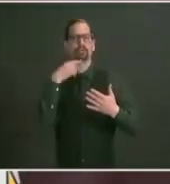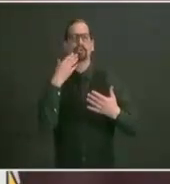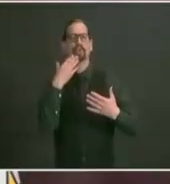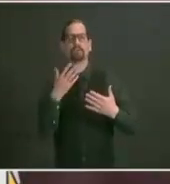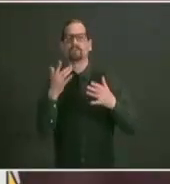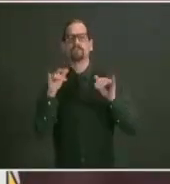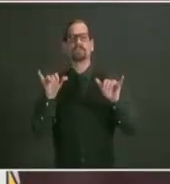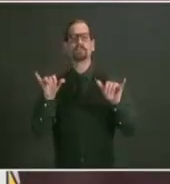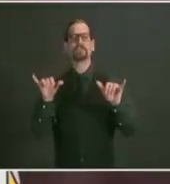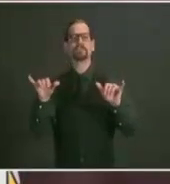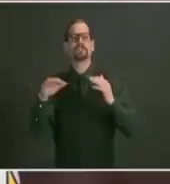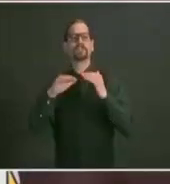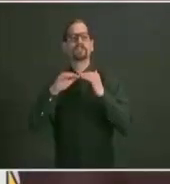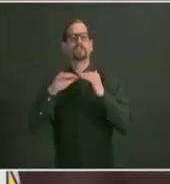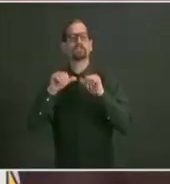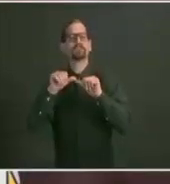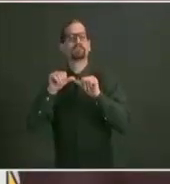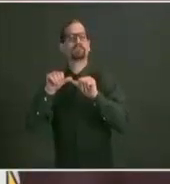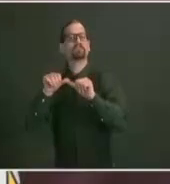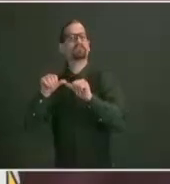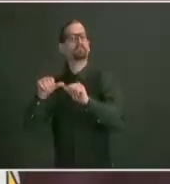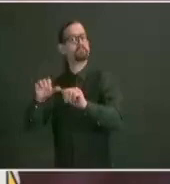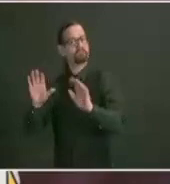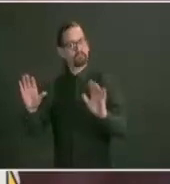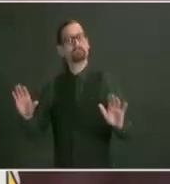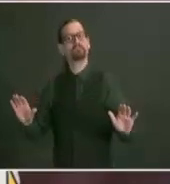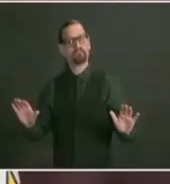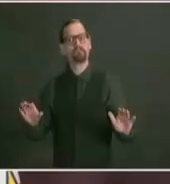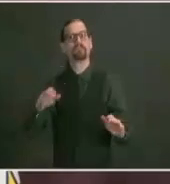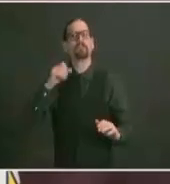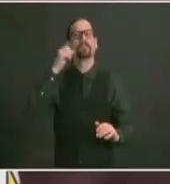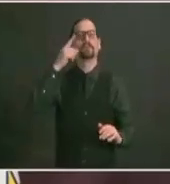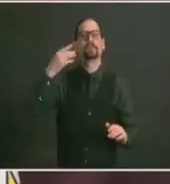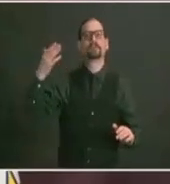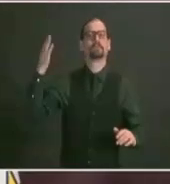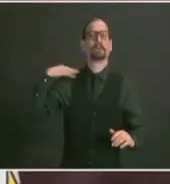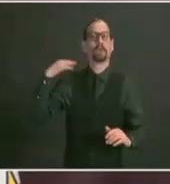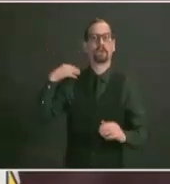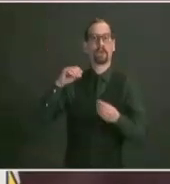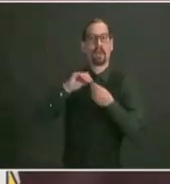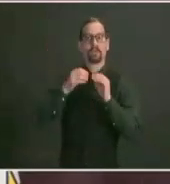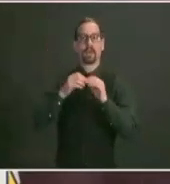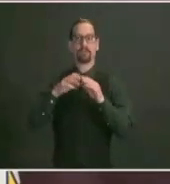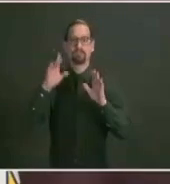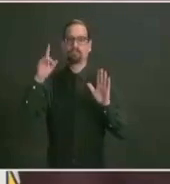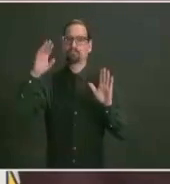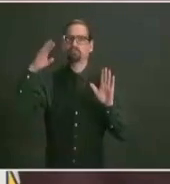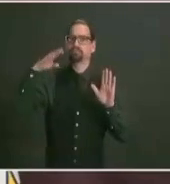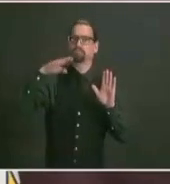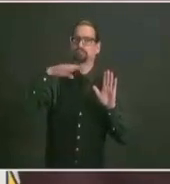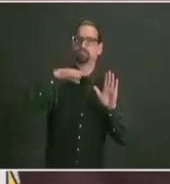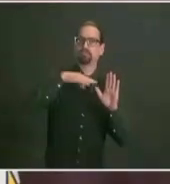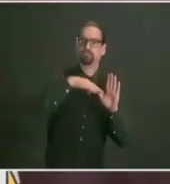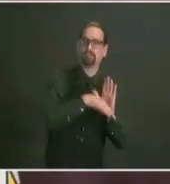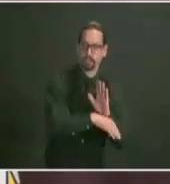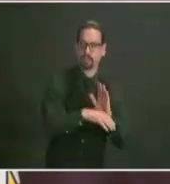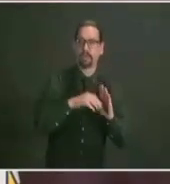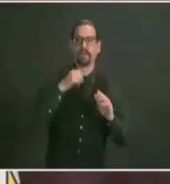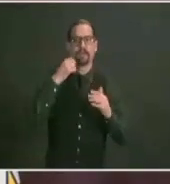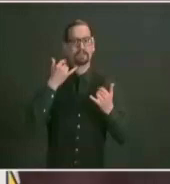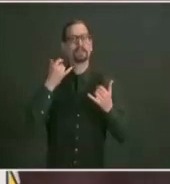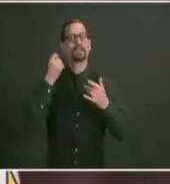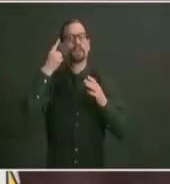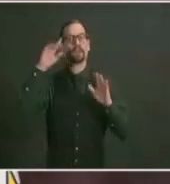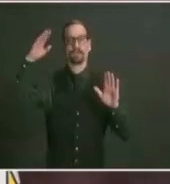note we were in a very sharp decline for several weeks our numbers are stable but not decreasing